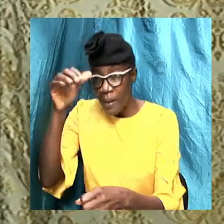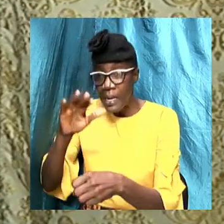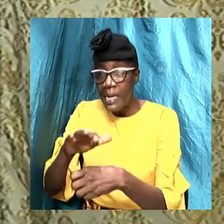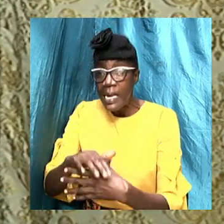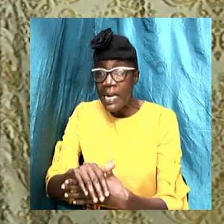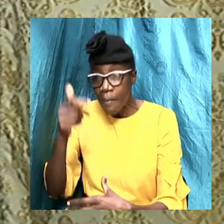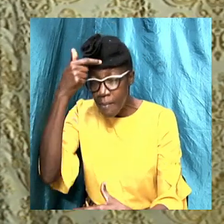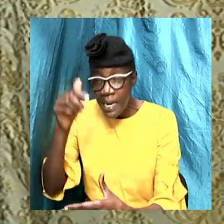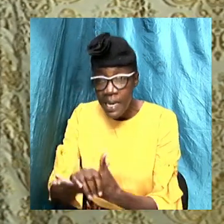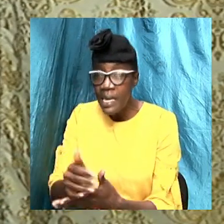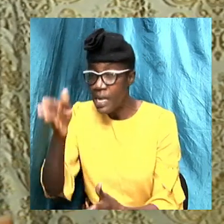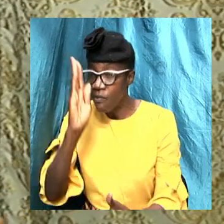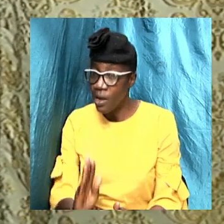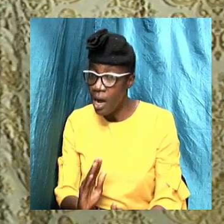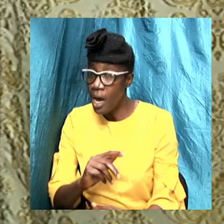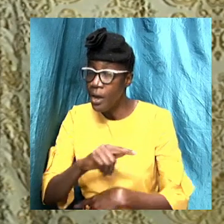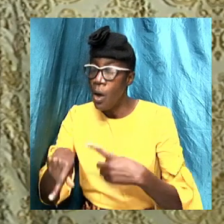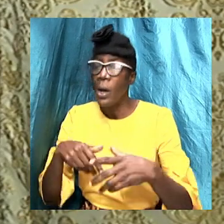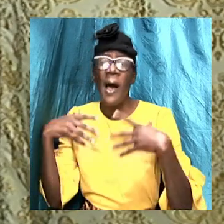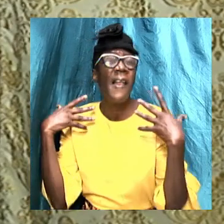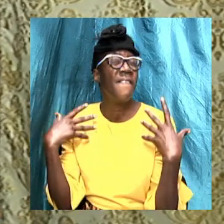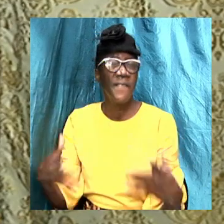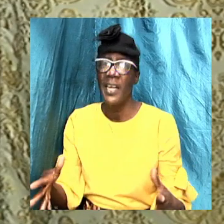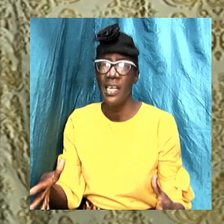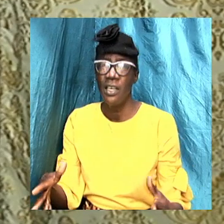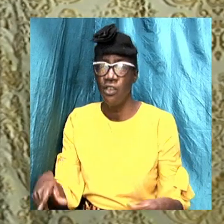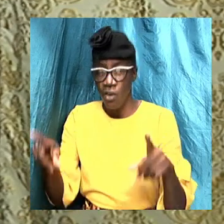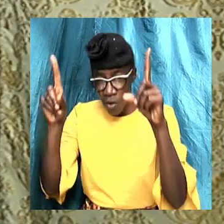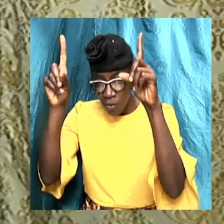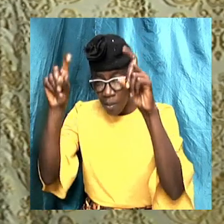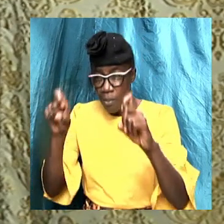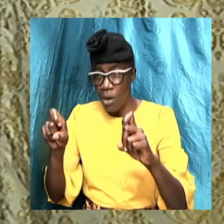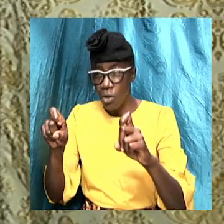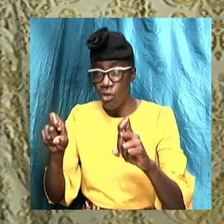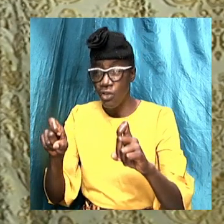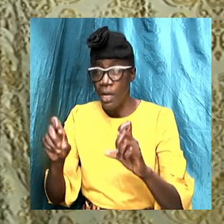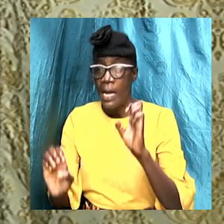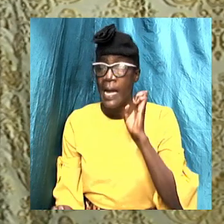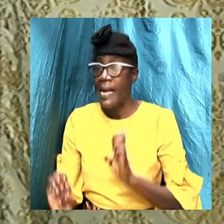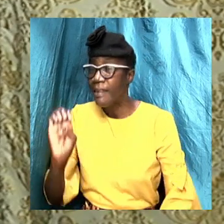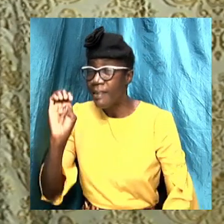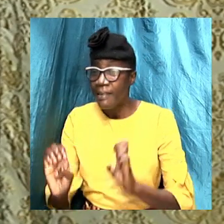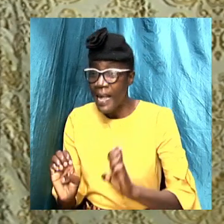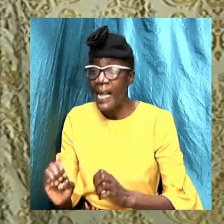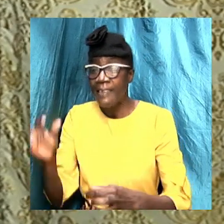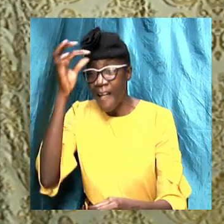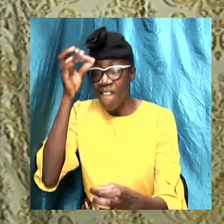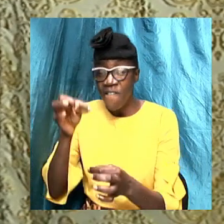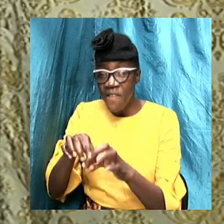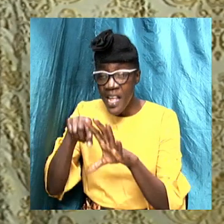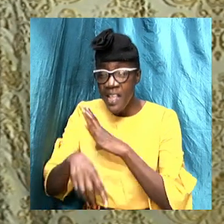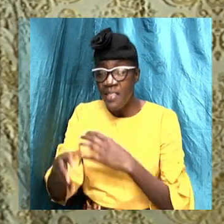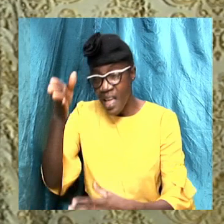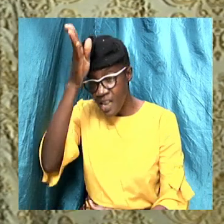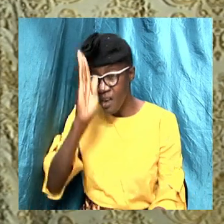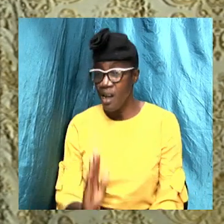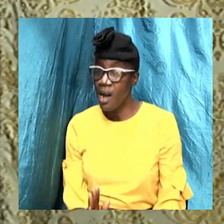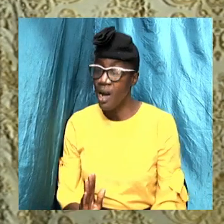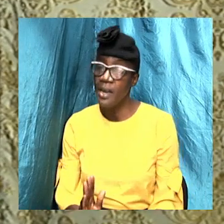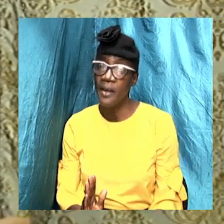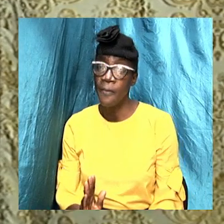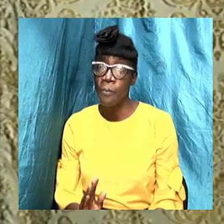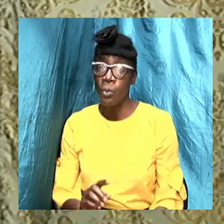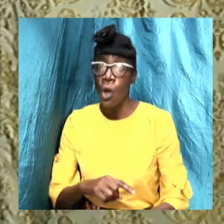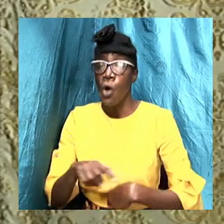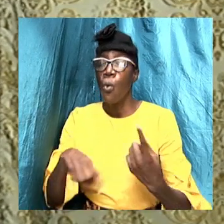and done, you know, and we talk about it, we must, you know, just exercise our faith in God. And, you know, God will, when we